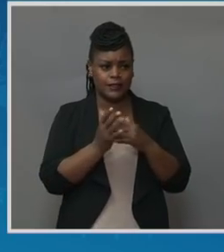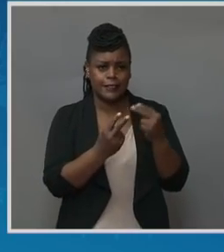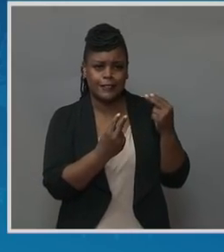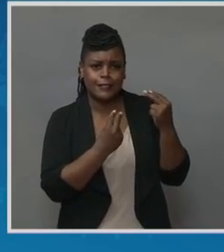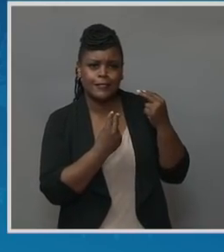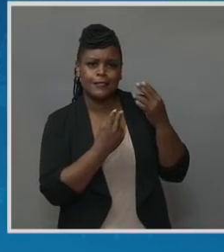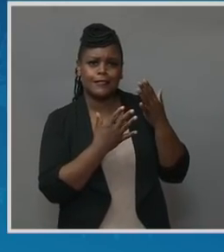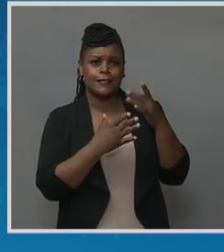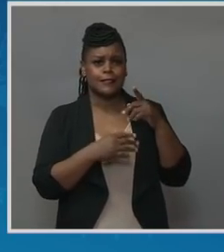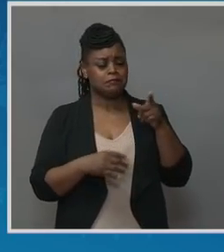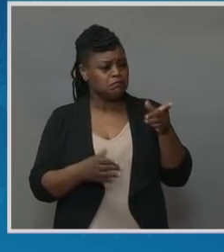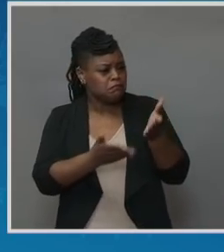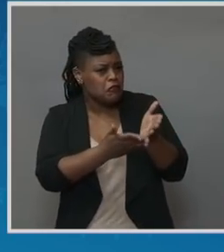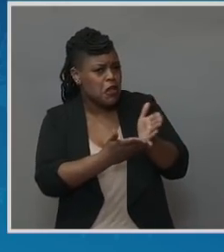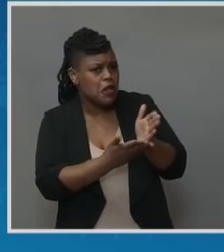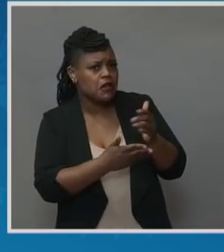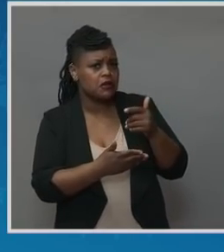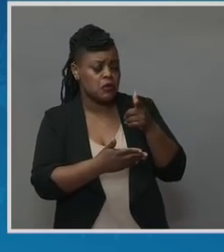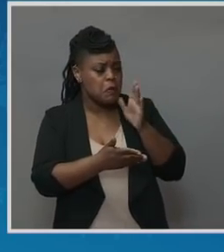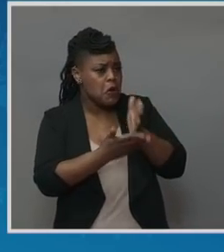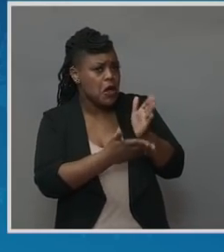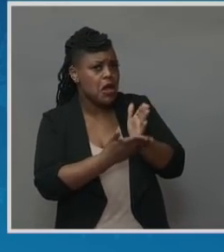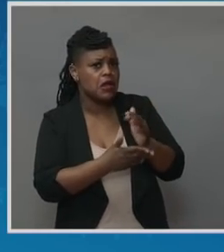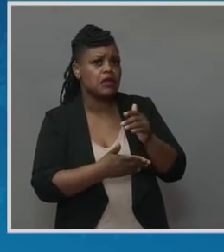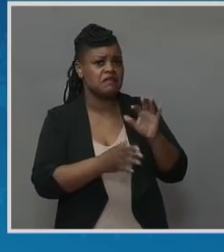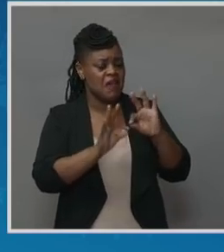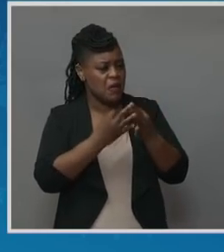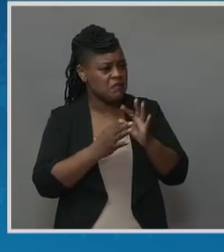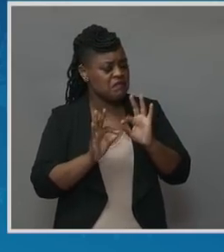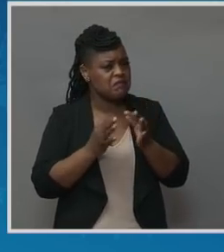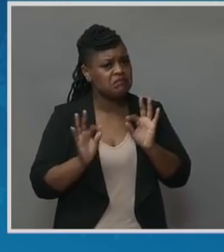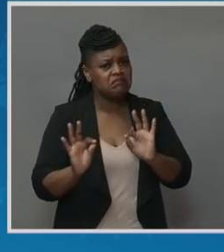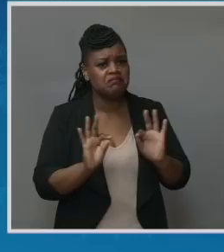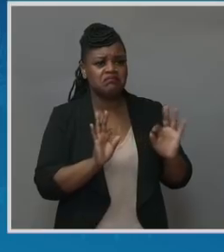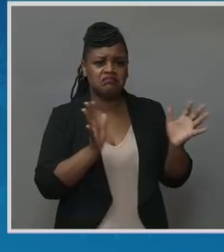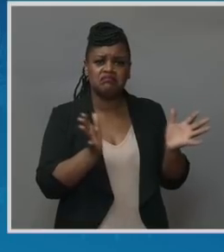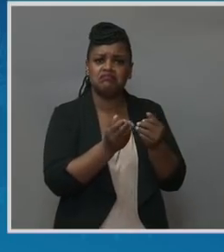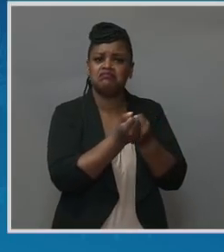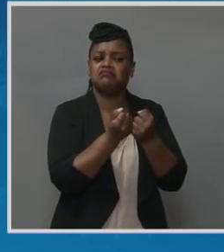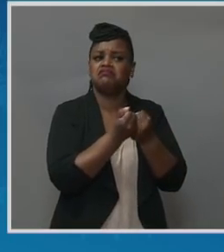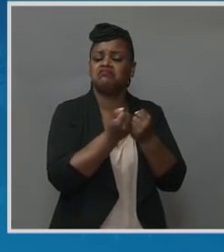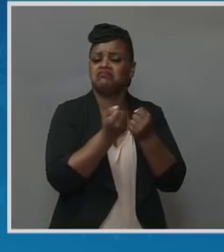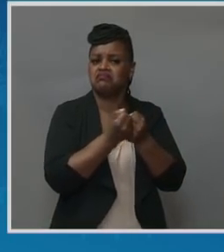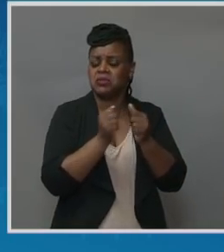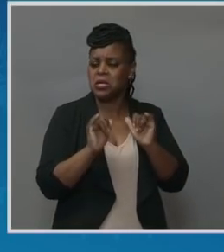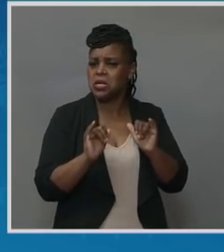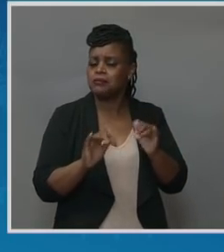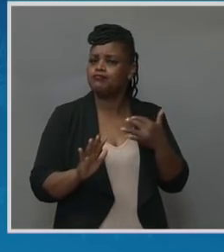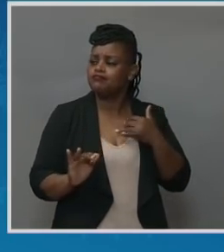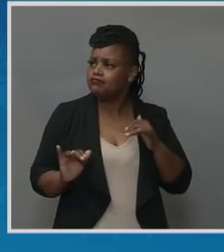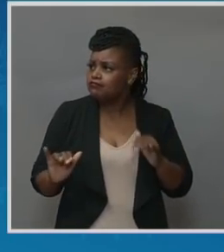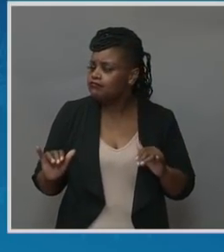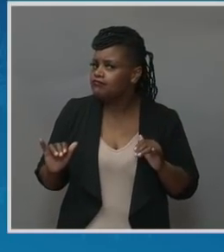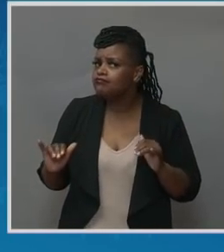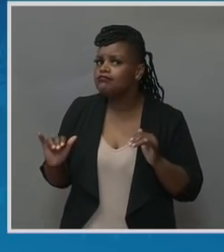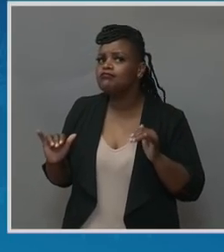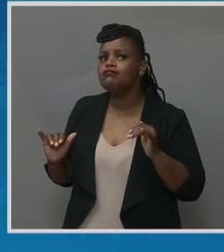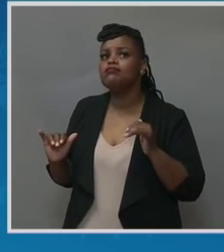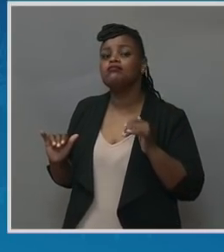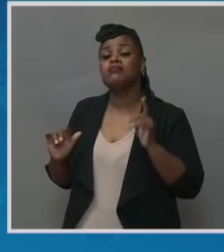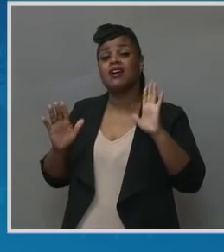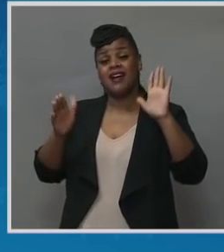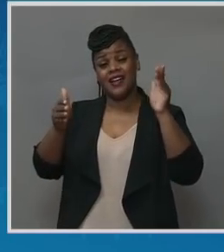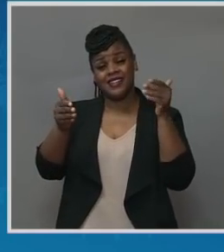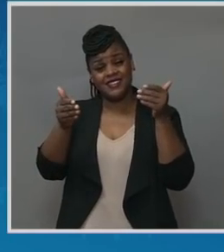by the physicians, but in family members that just wanted to encourage and reassure me. As we approached the end of my pregnancy,